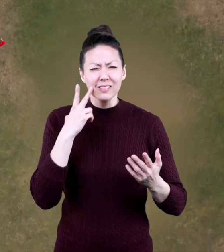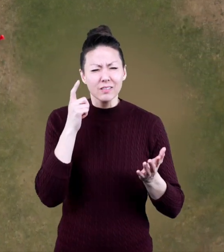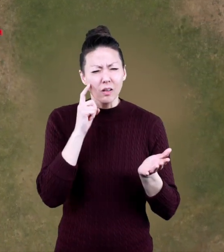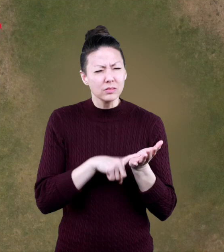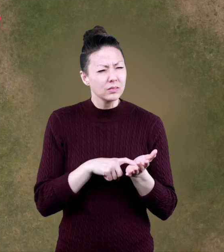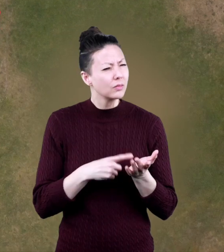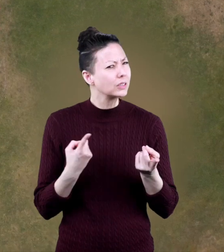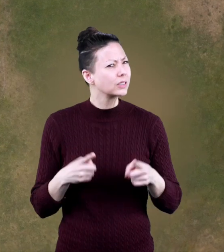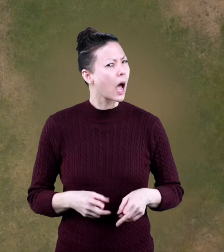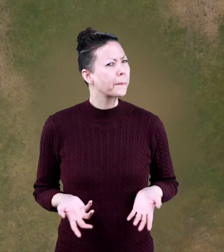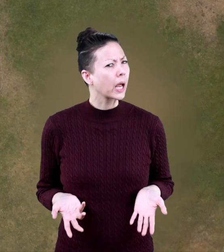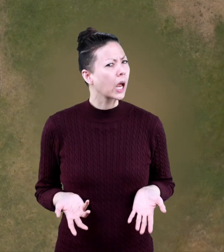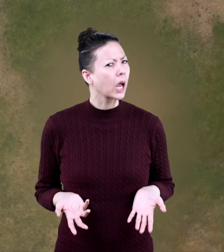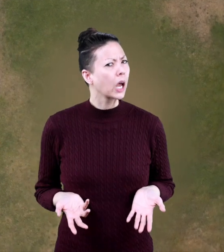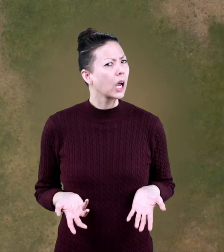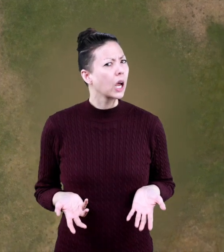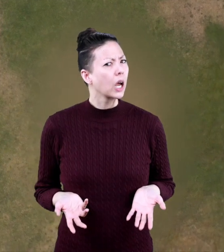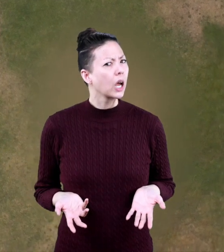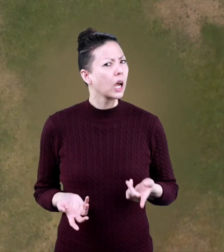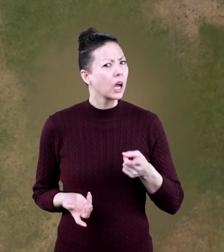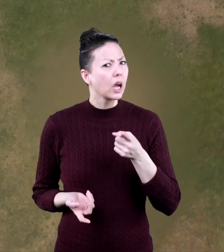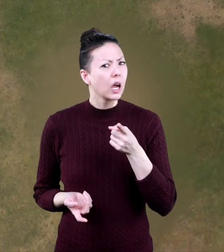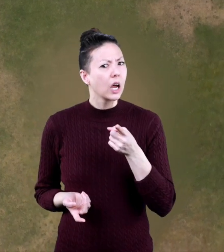What do you notice is happening?